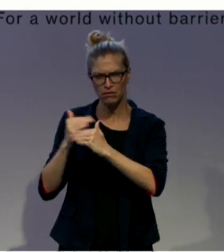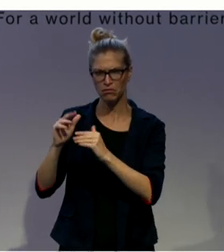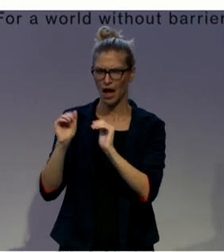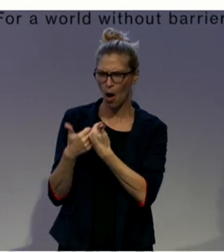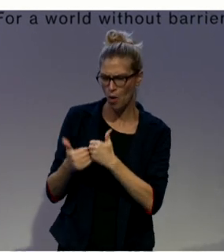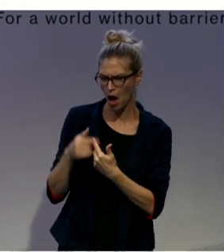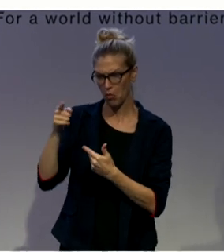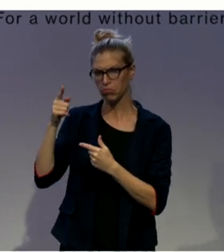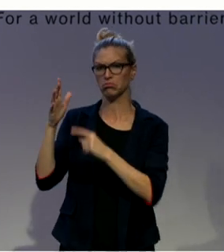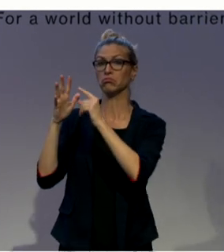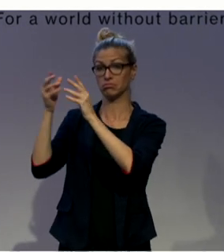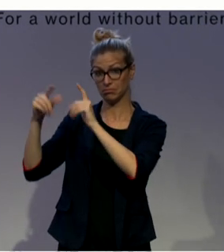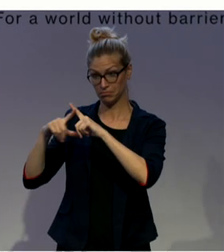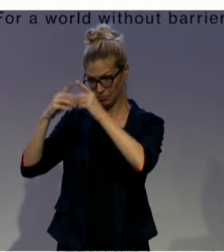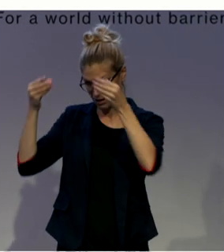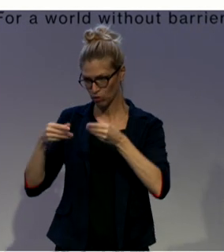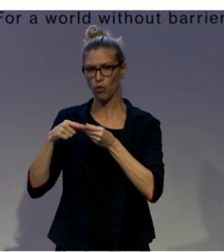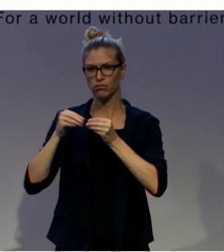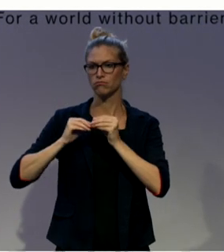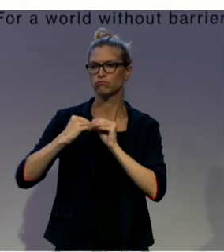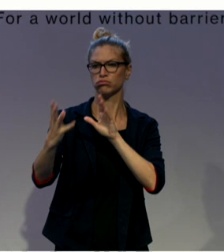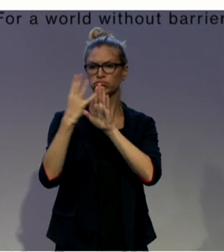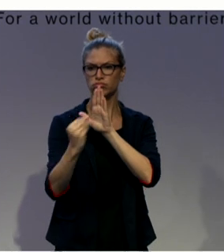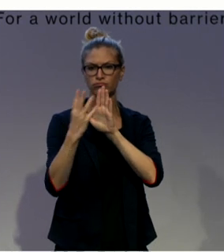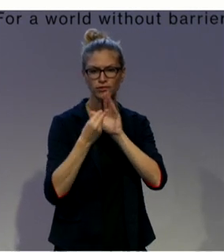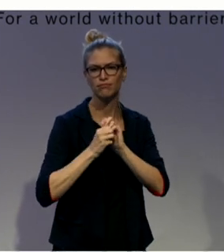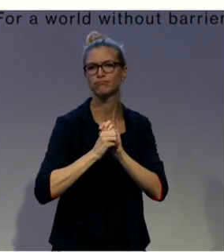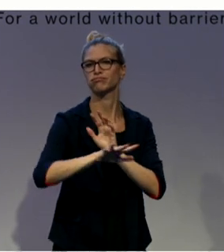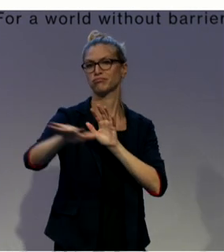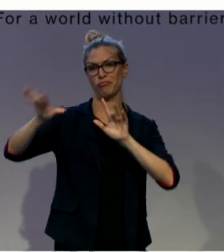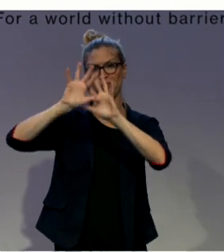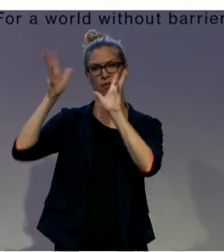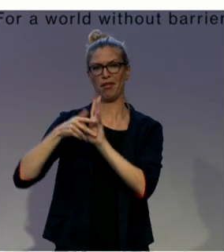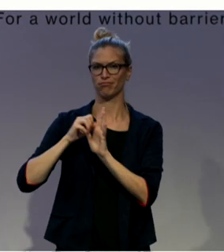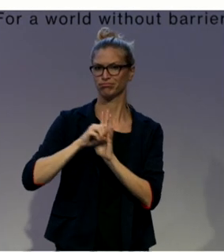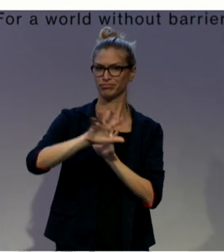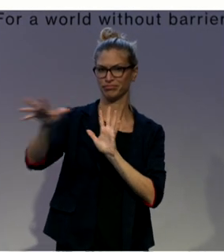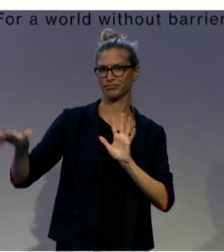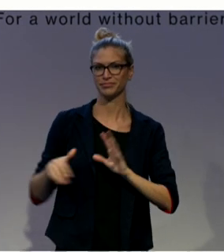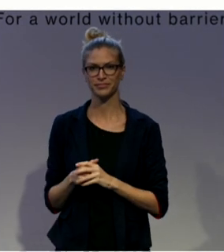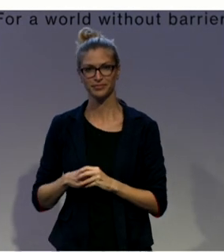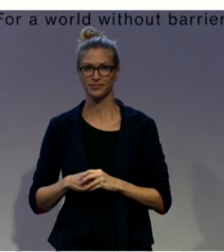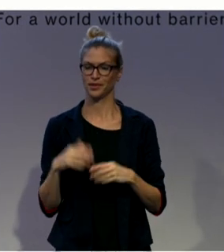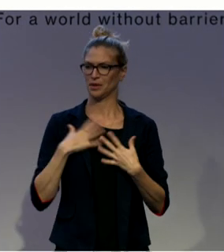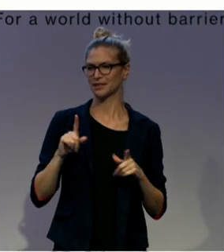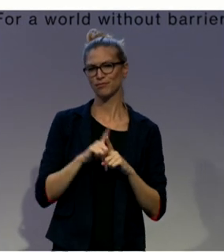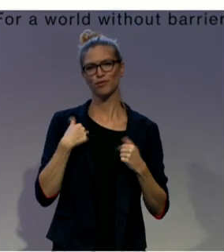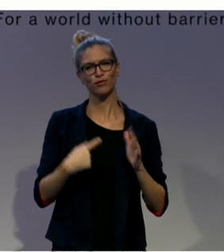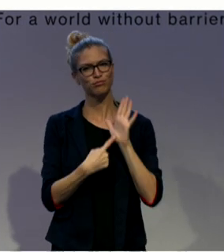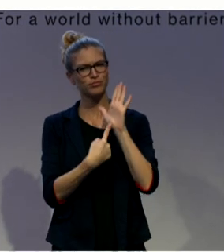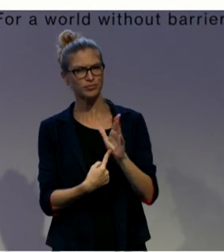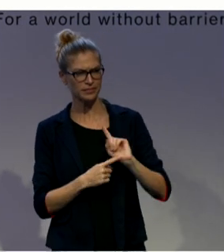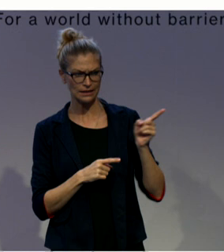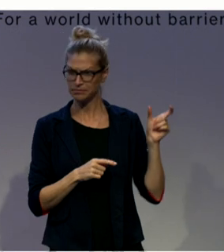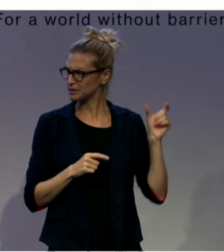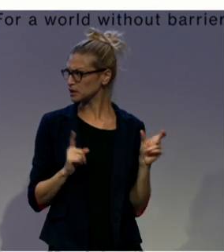In order to share with us this doubly award, I would like to introduce the Labor Prosecutor of